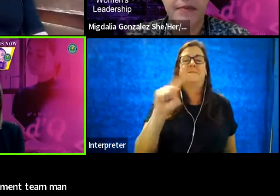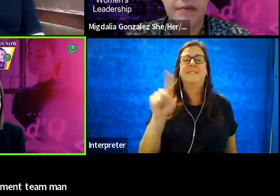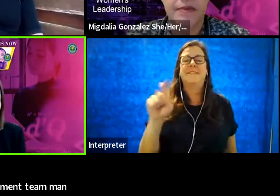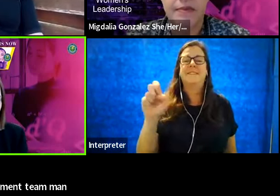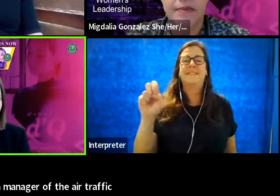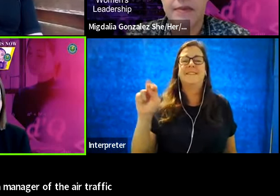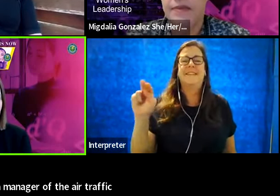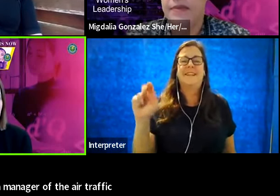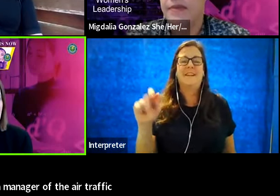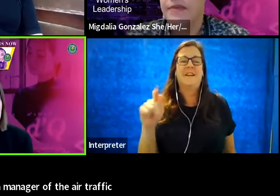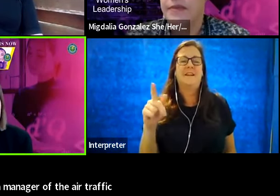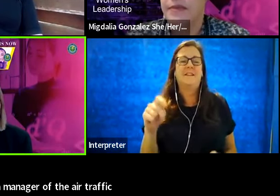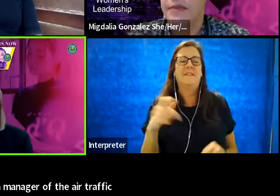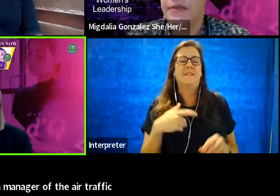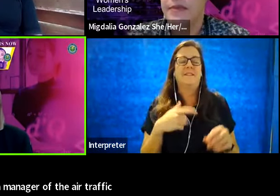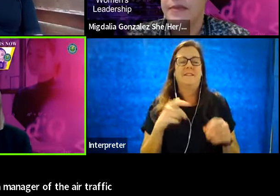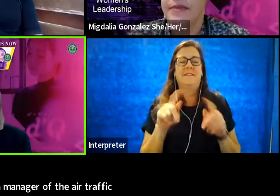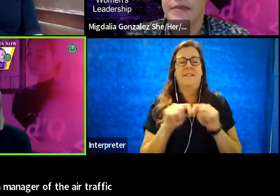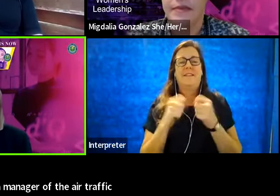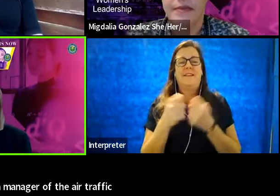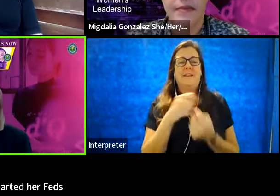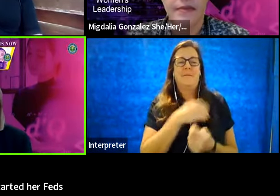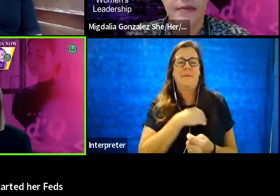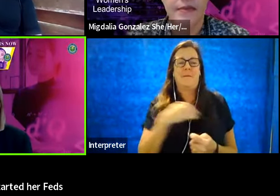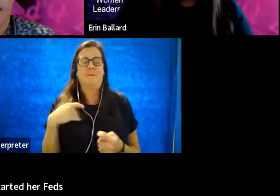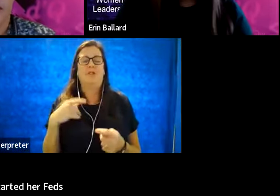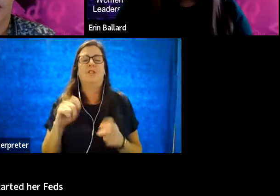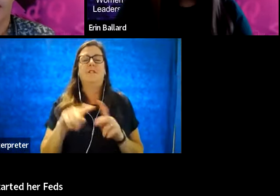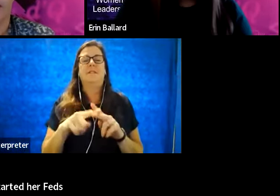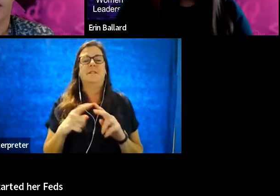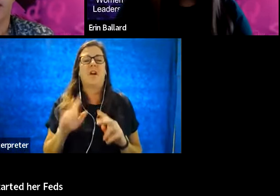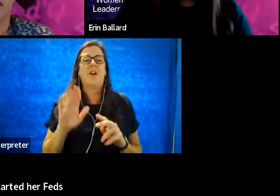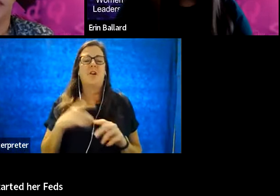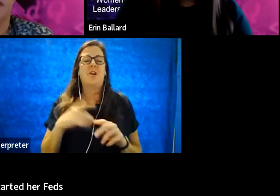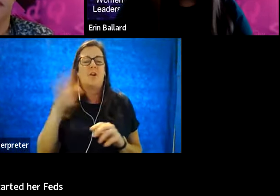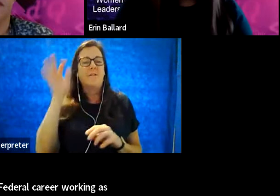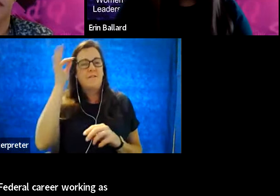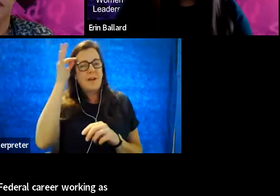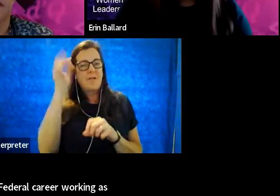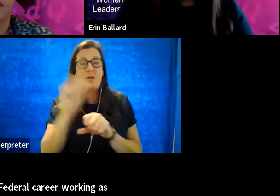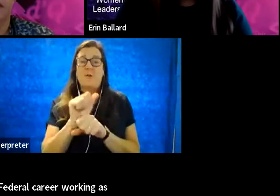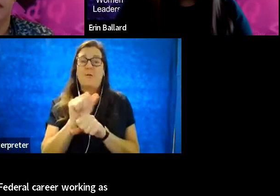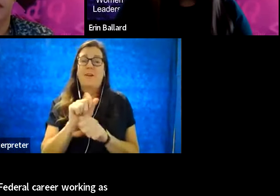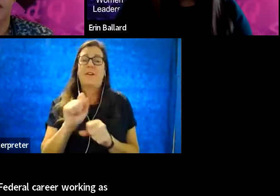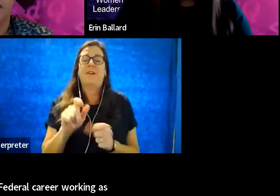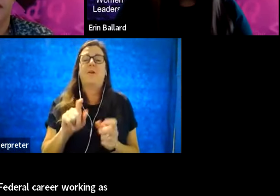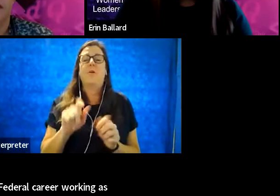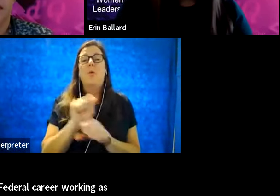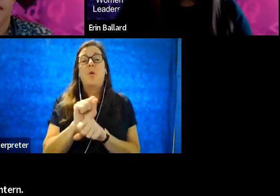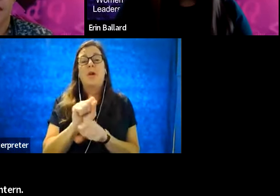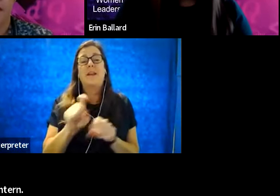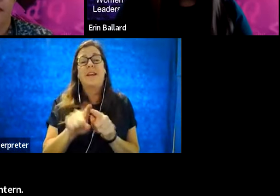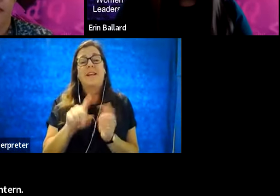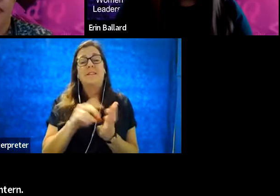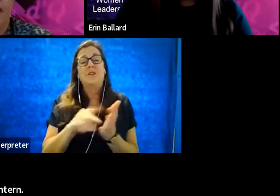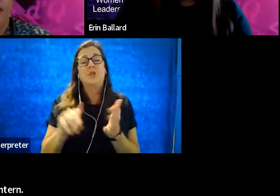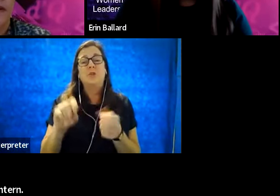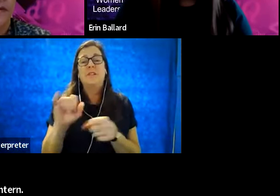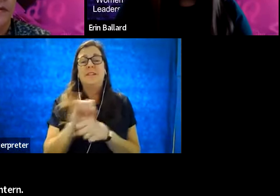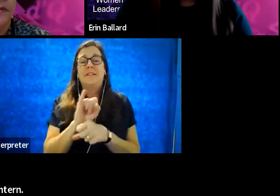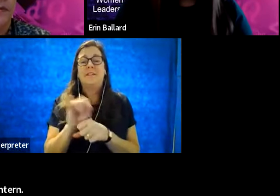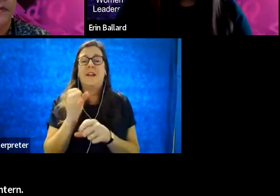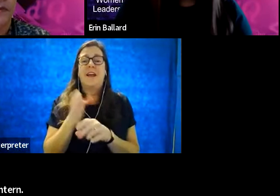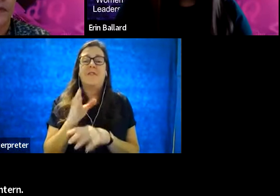Organization. Zena started her federal career working as a student intern during the summers and winter breaks following her